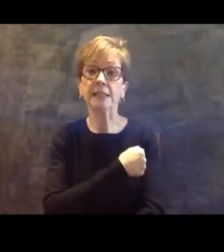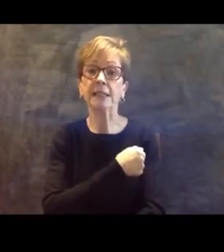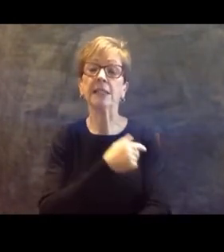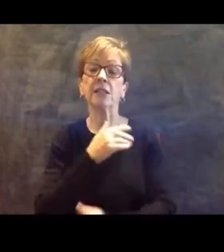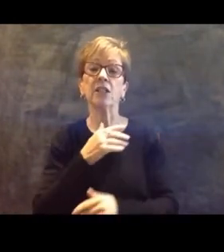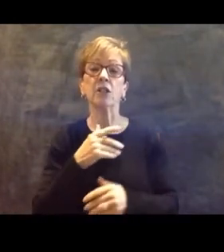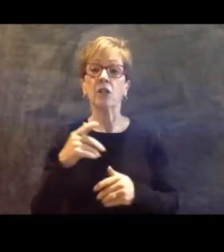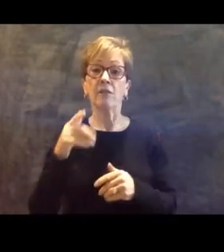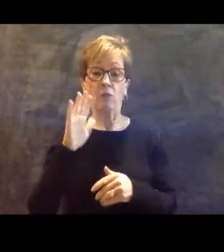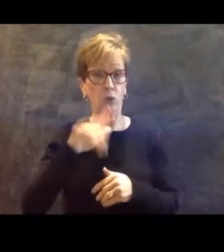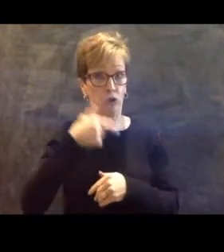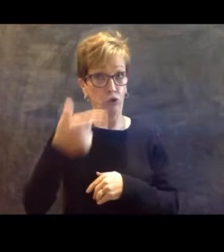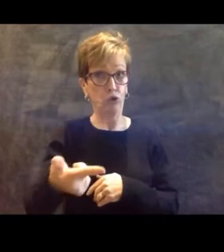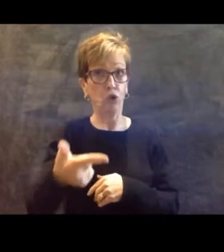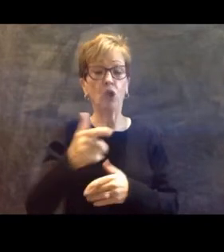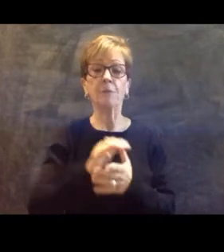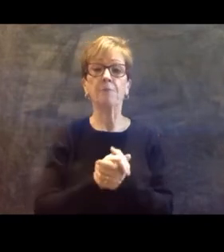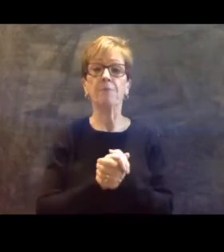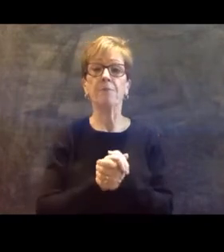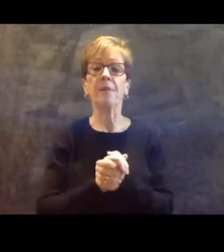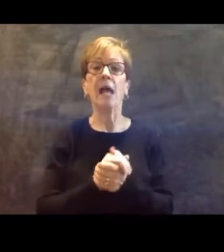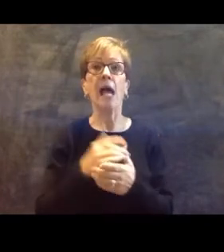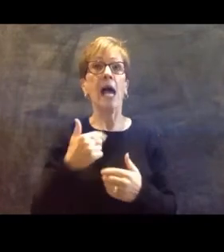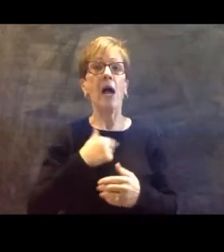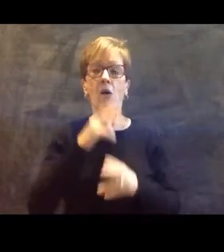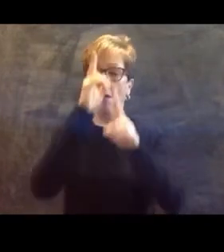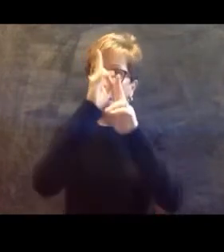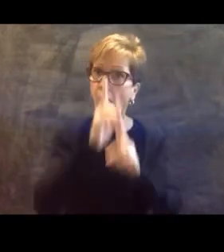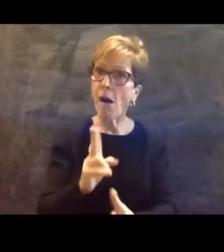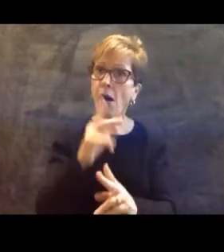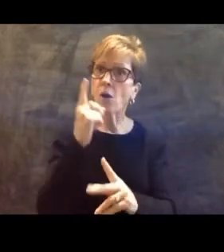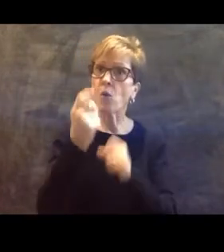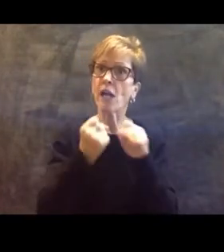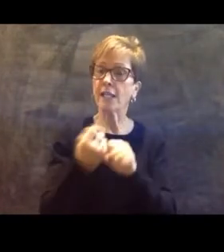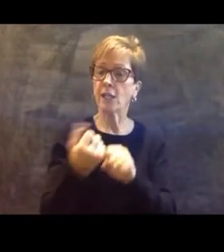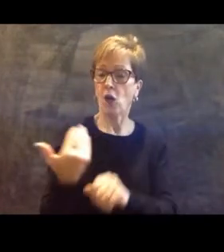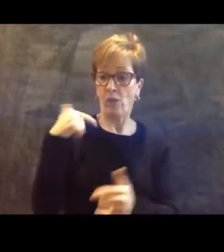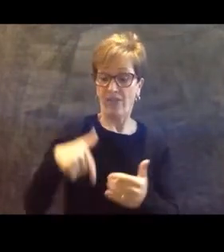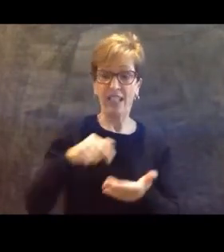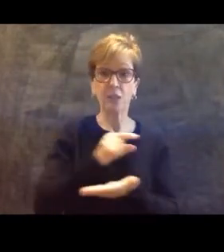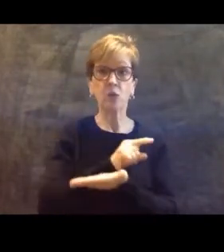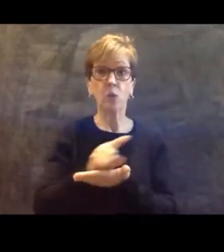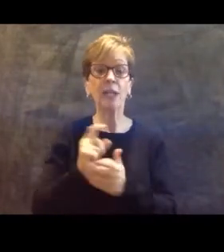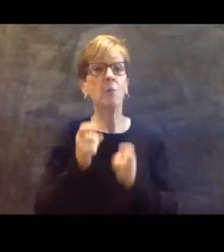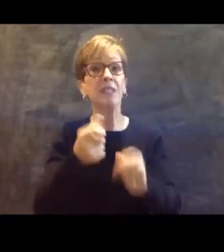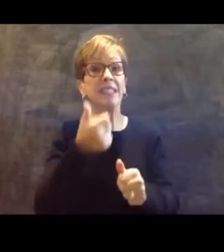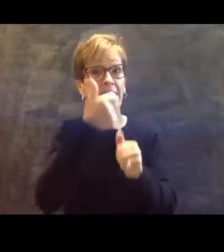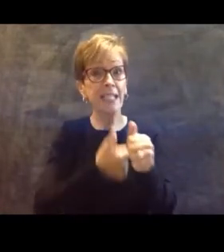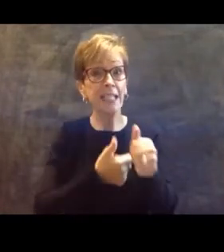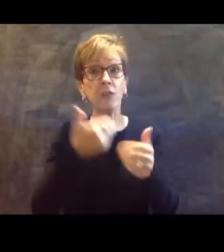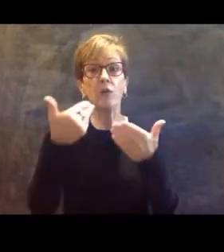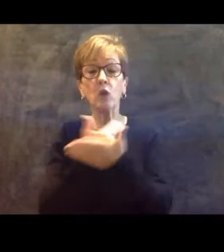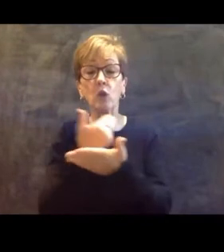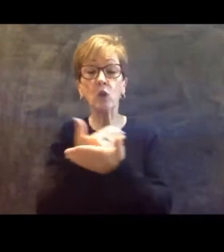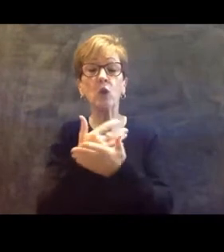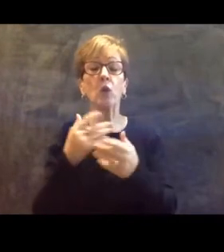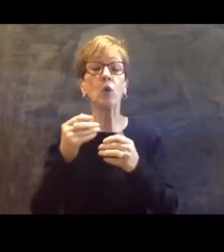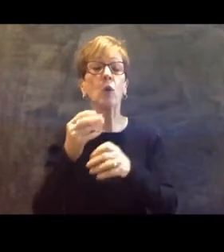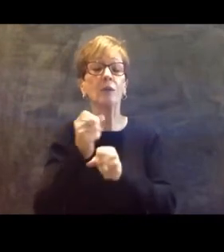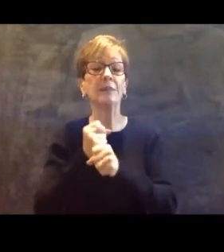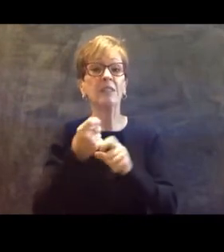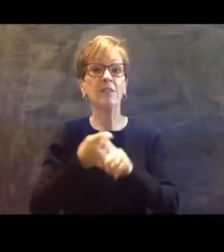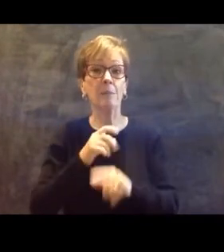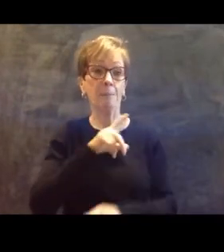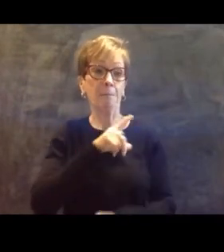turn comes. I was so honored a year ago this week to present each of the new recipients with their pens from the national board,